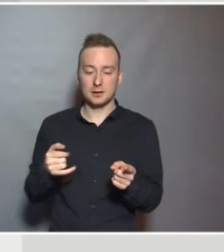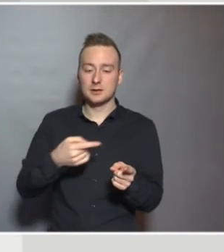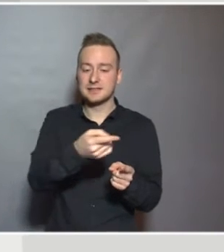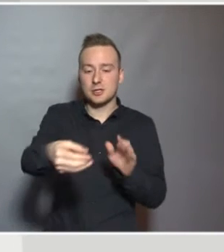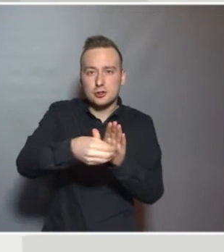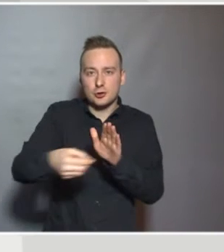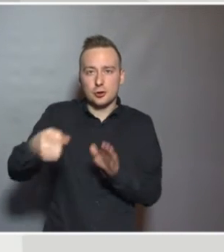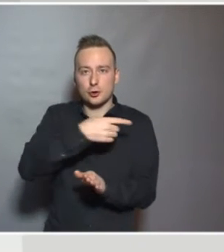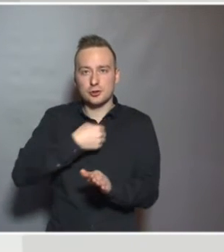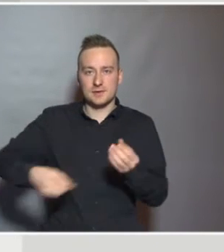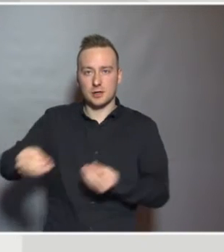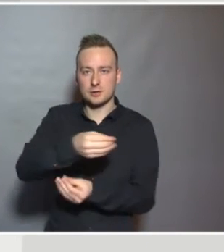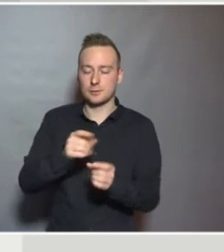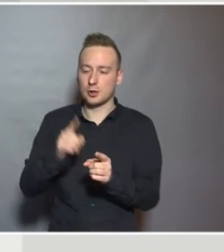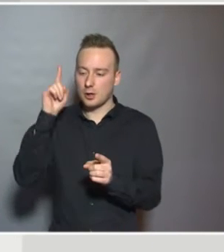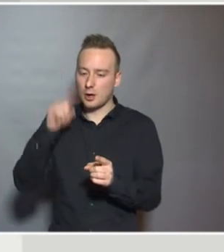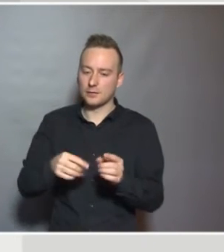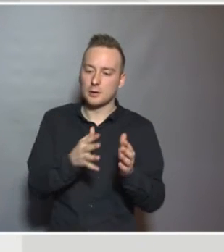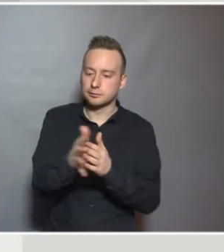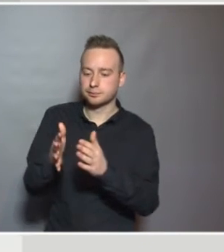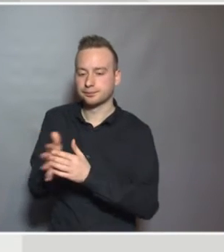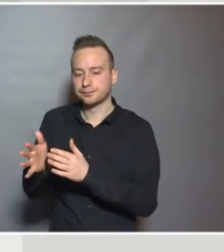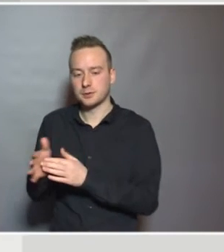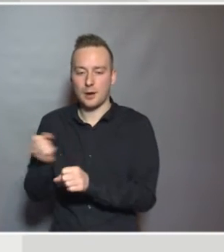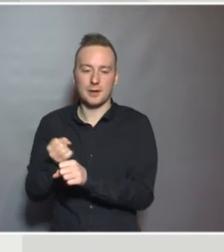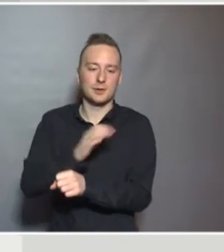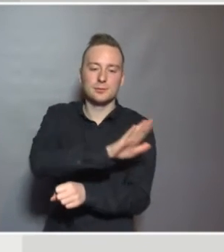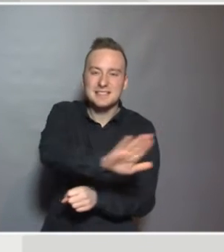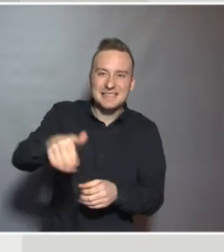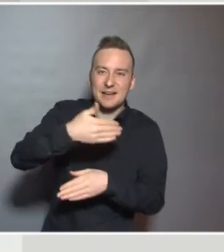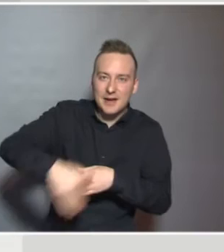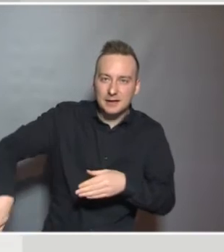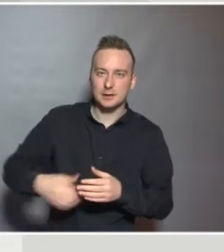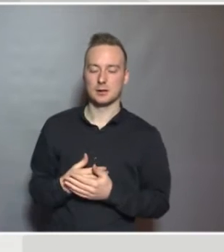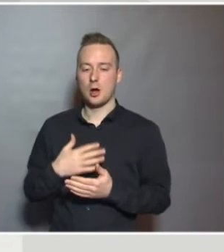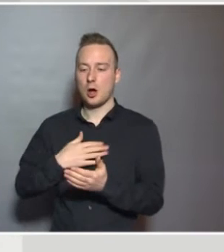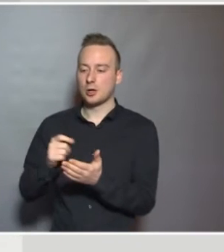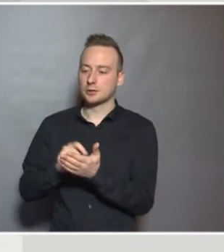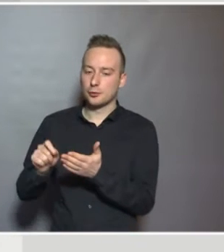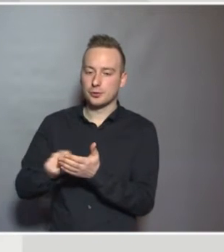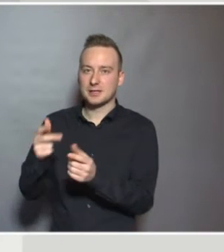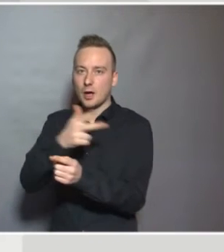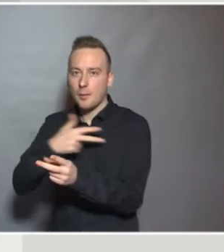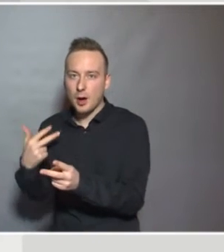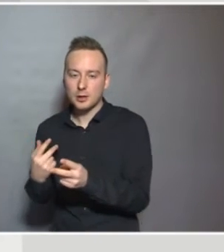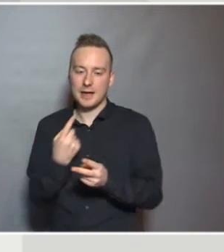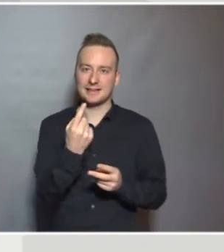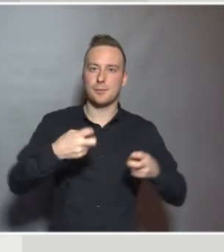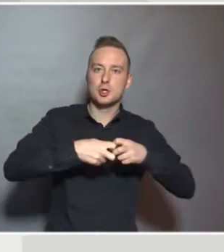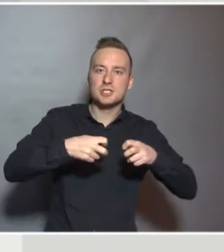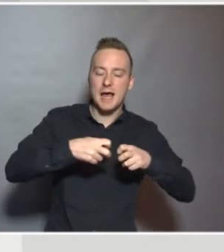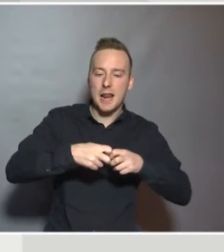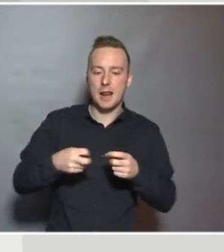conduct different areas of work on their behalf, and we have an office in Denmark and an office in Brussels, and then